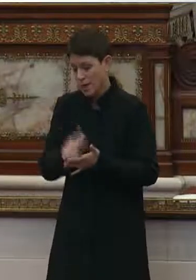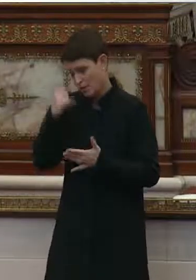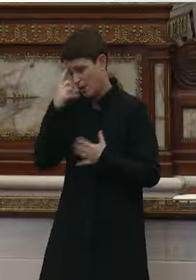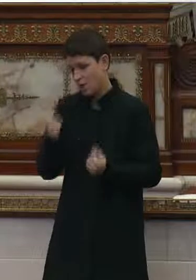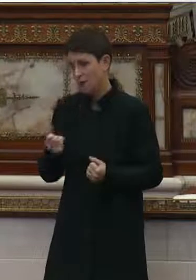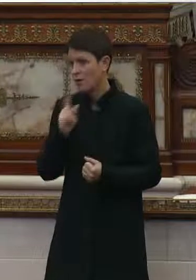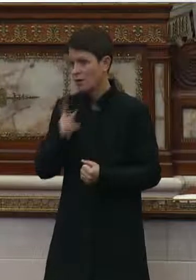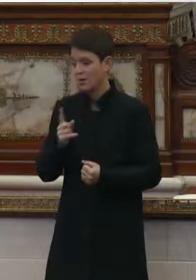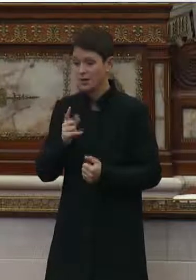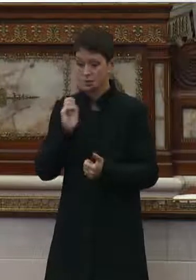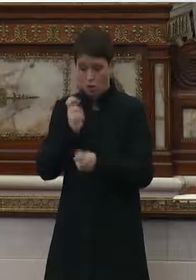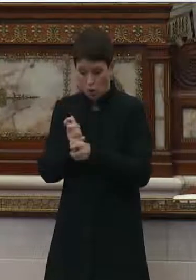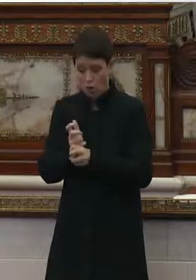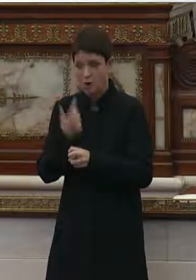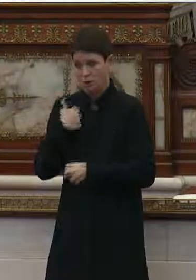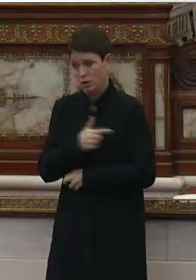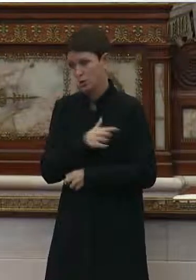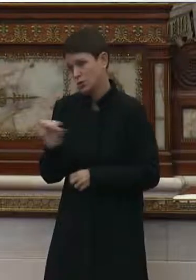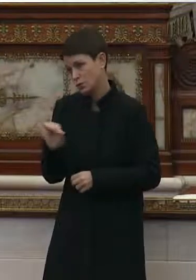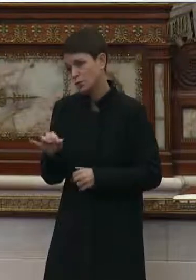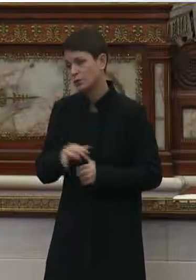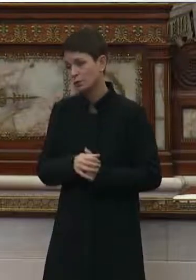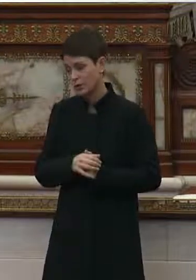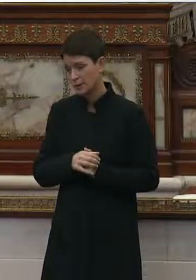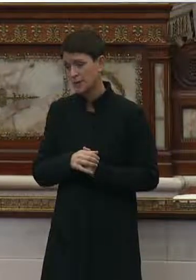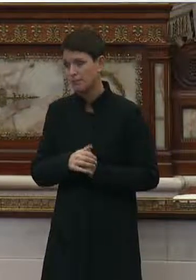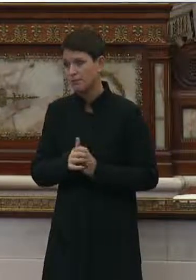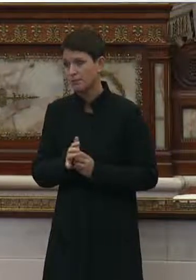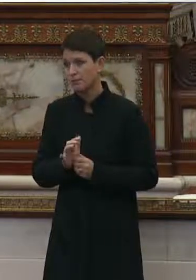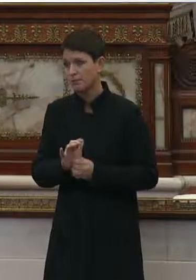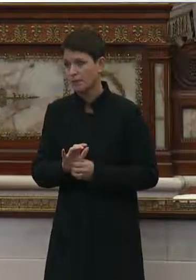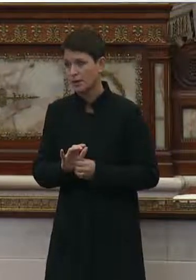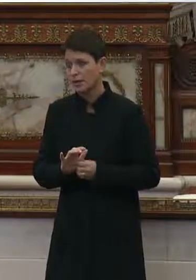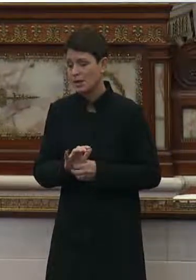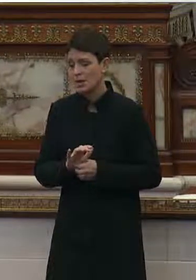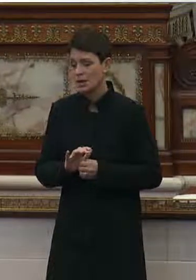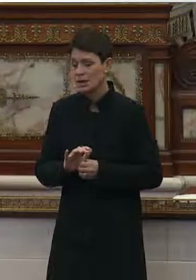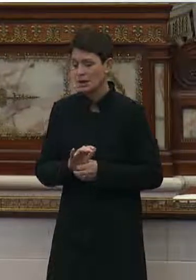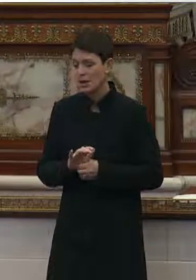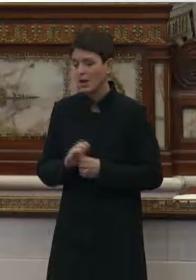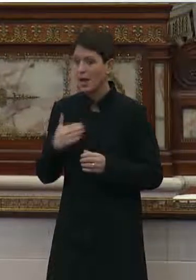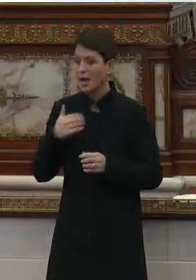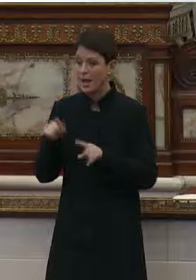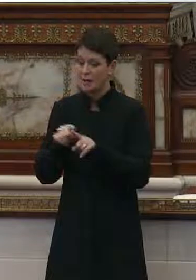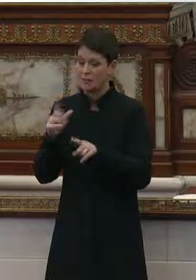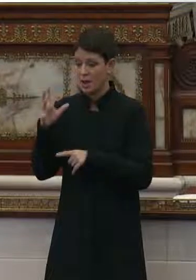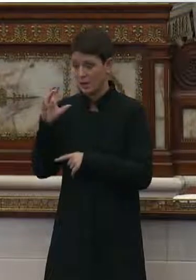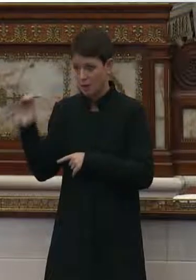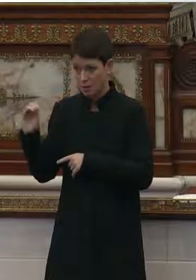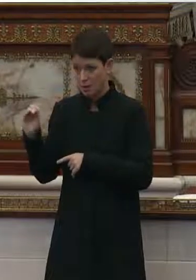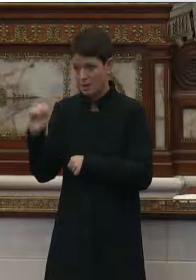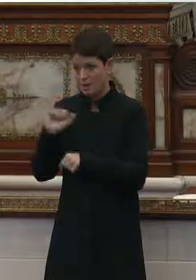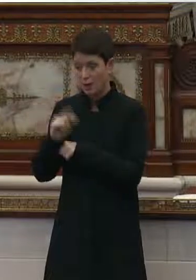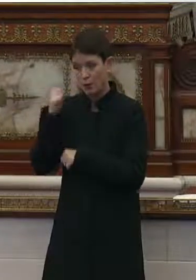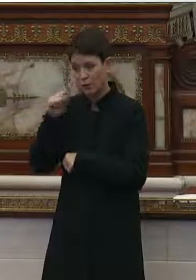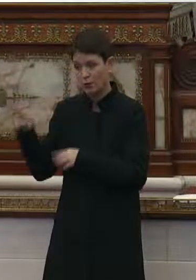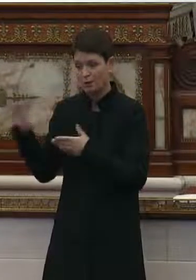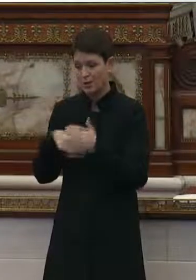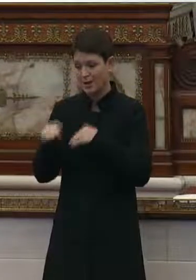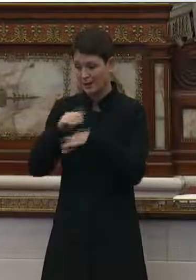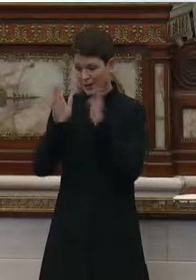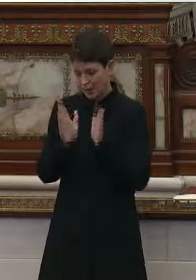challenging for care workers too. Those things have improved as my employer and others have brought in counselors.